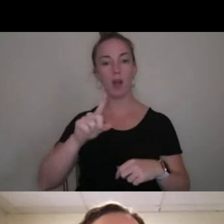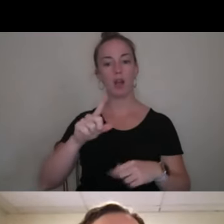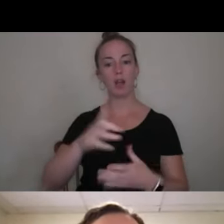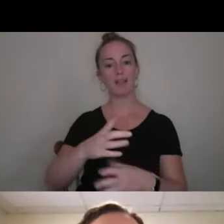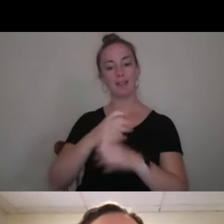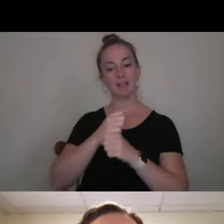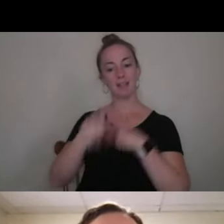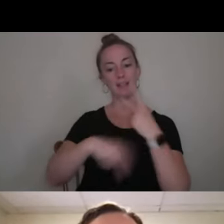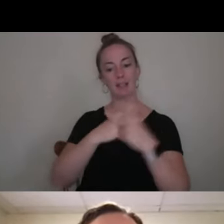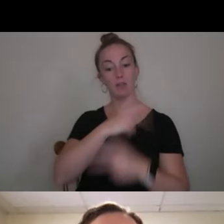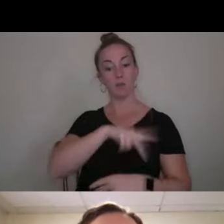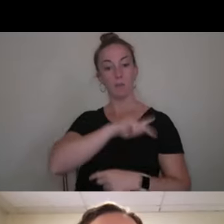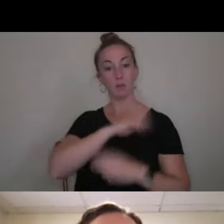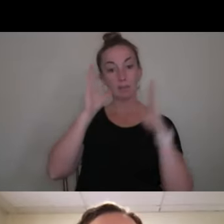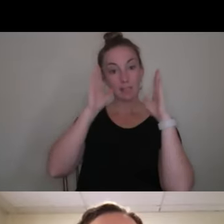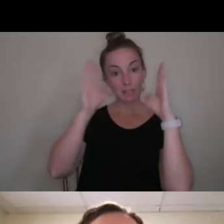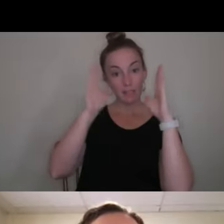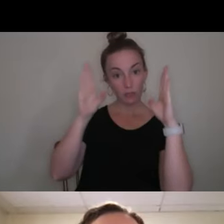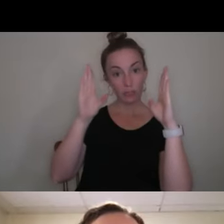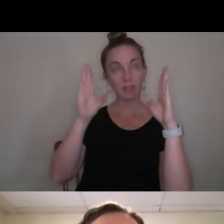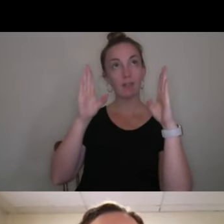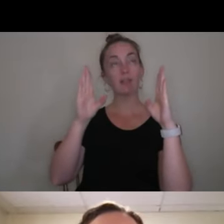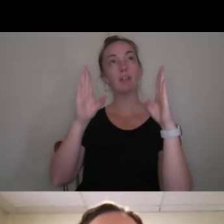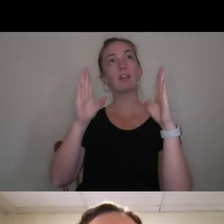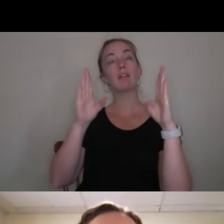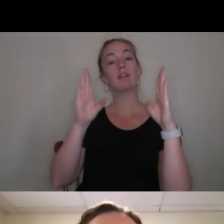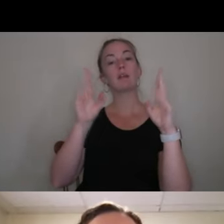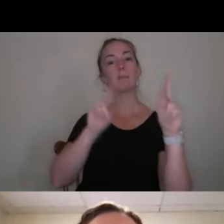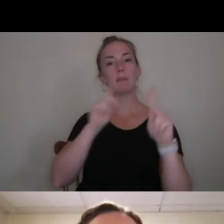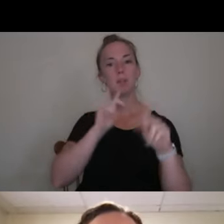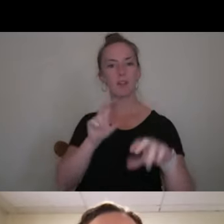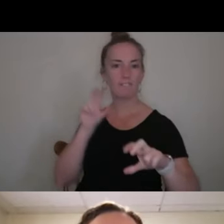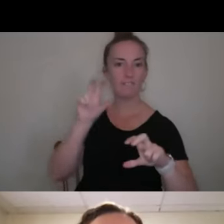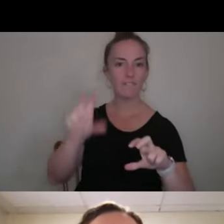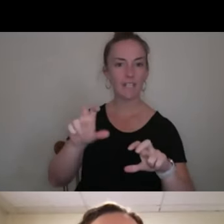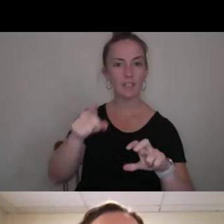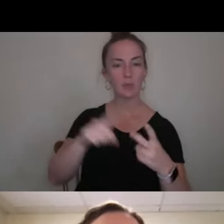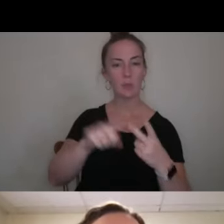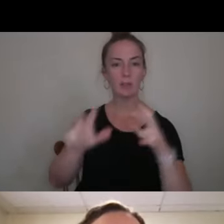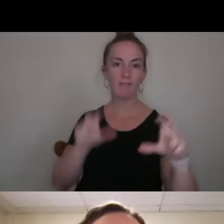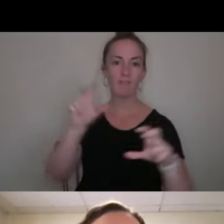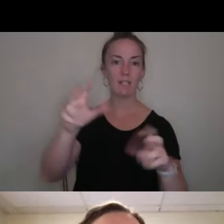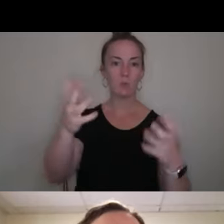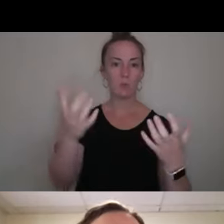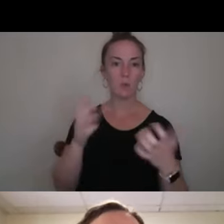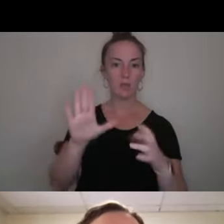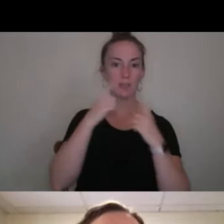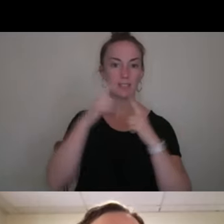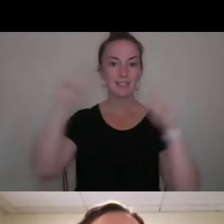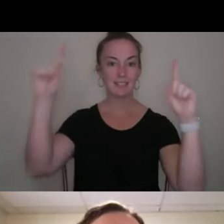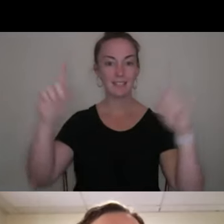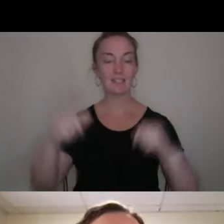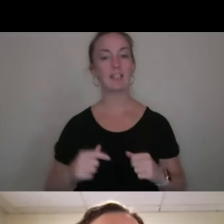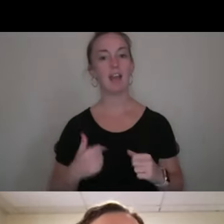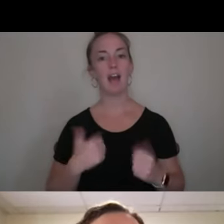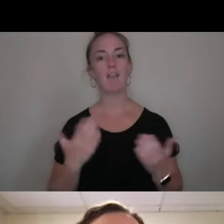attention, the you know that your people are invested in you and invested in your success. So I would